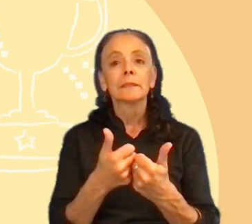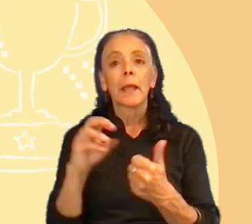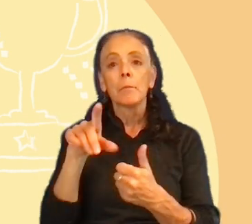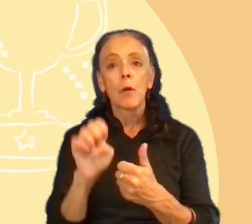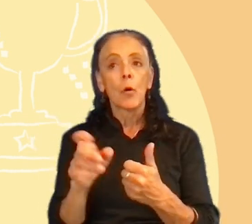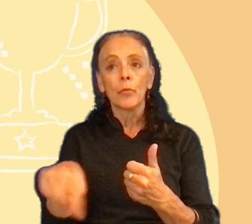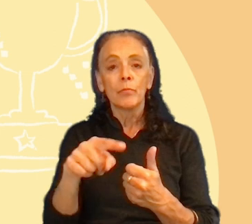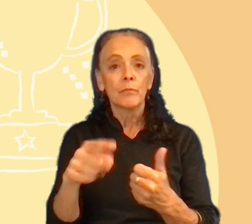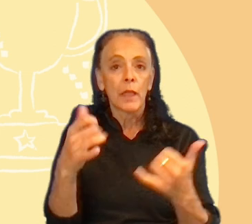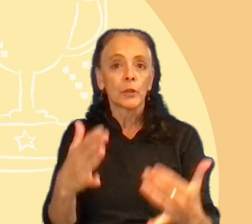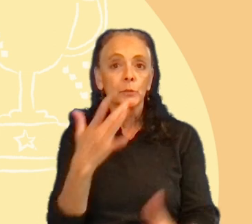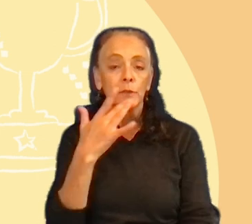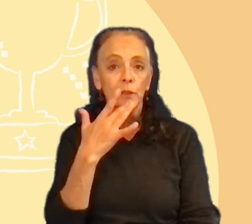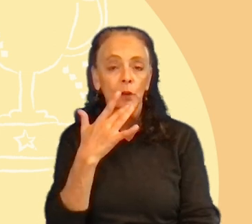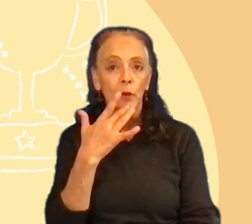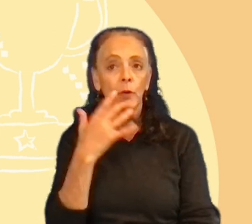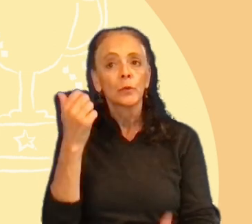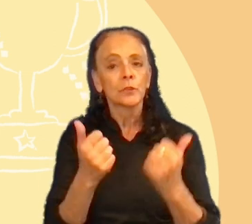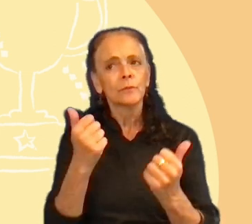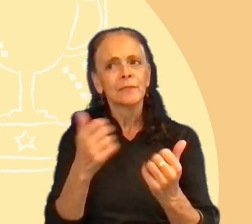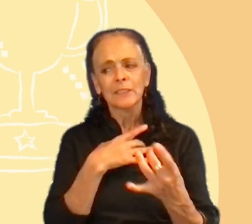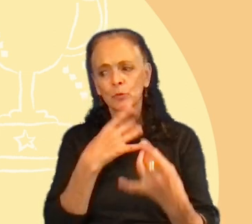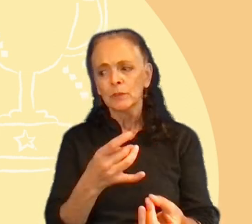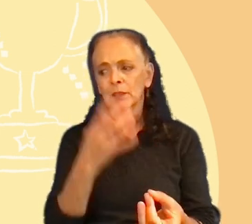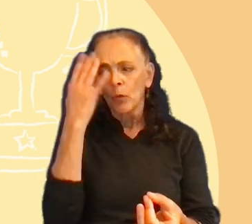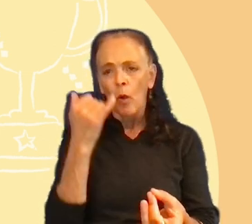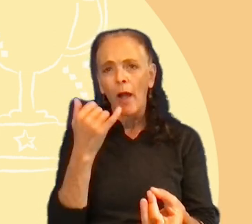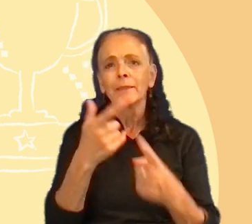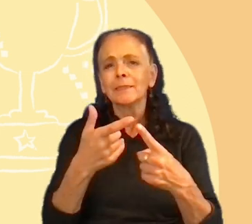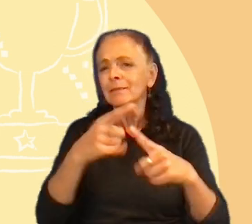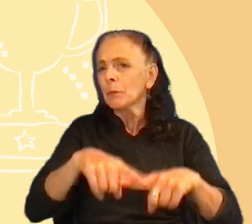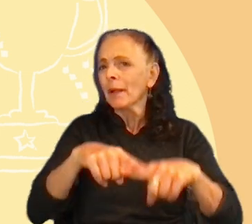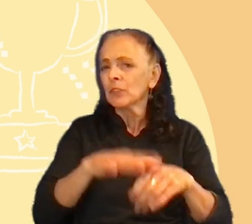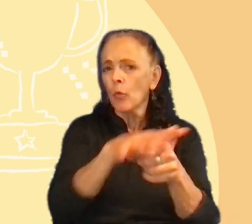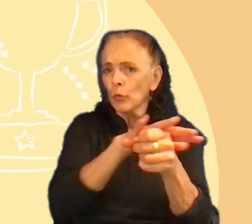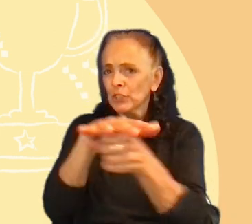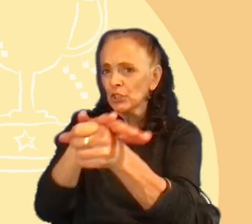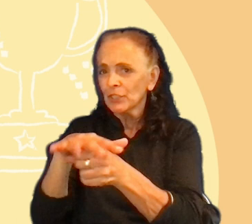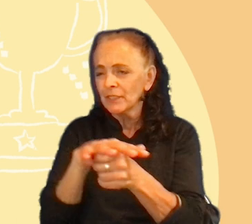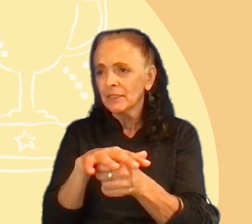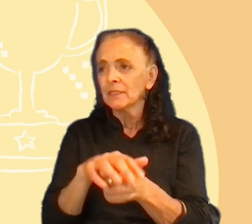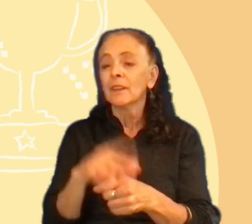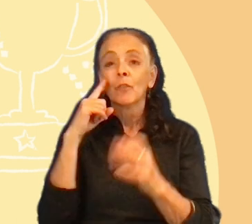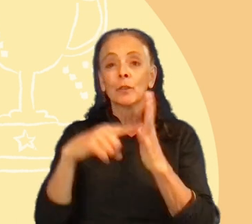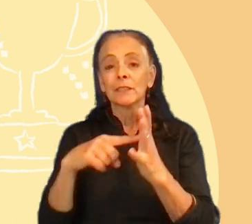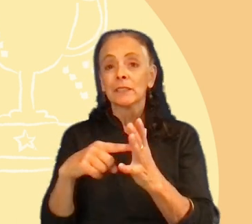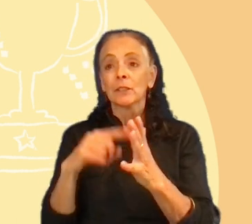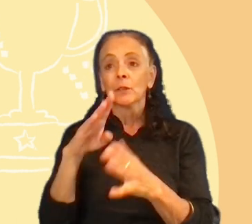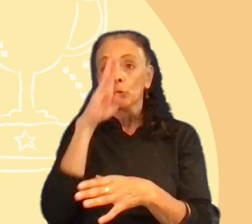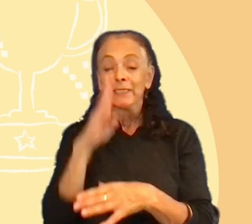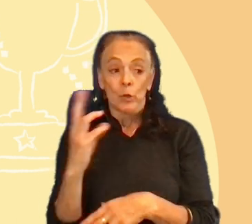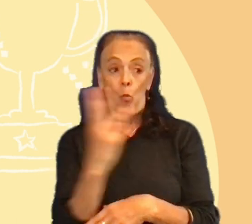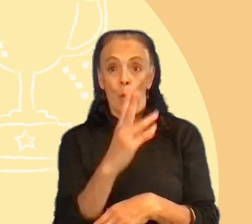Uh, yeah, this is something curious because it's based on, on region. So for instance, in the, the west of Brazil, they